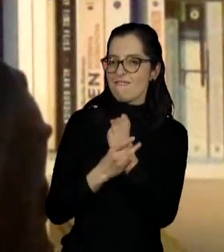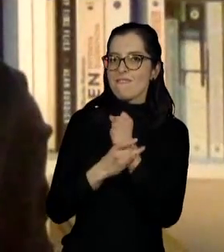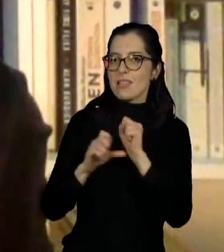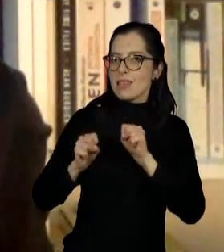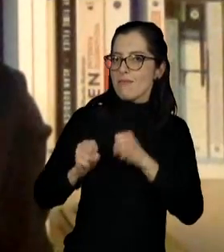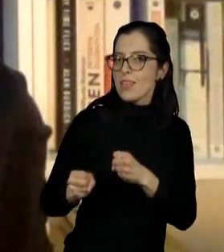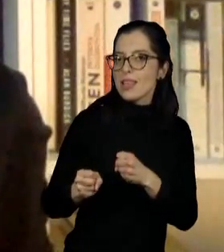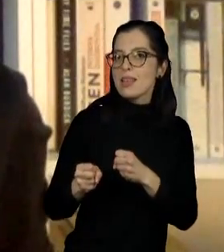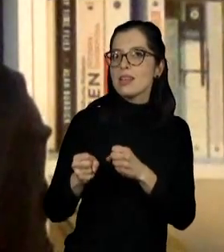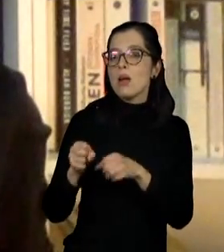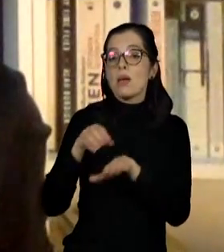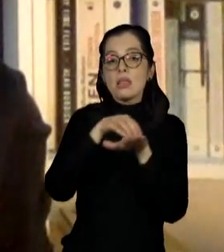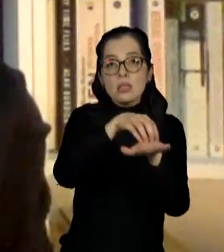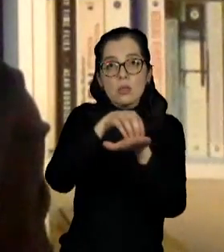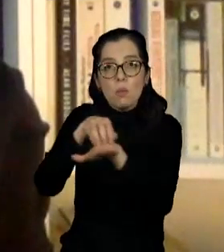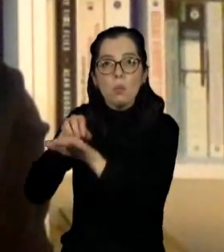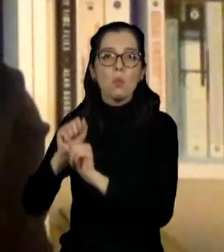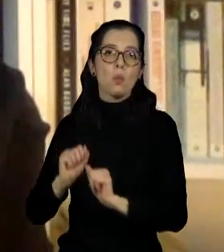transportation